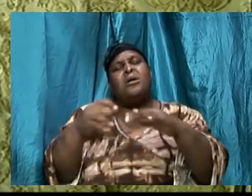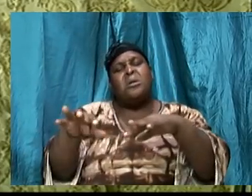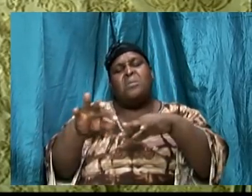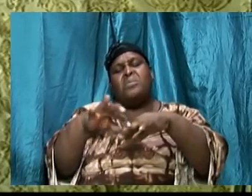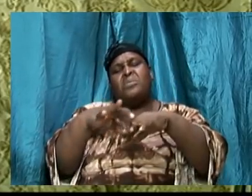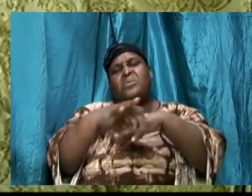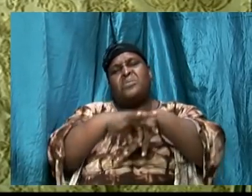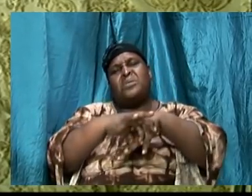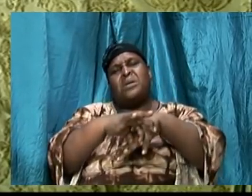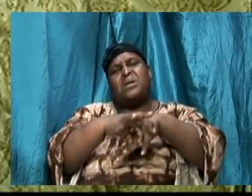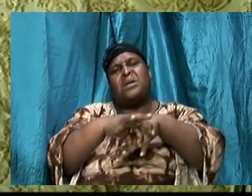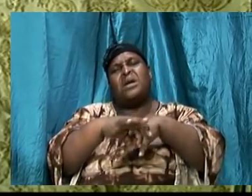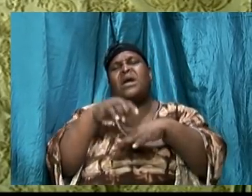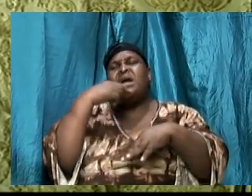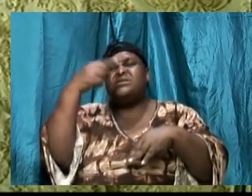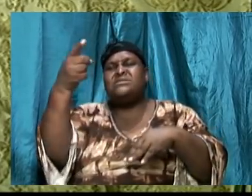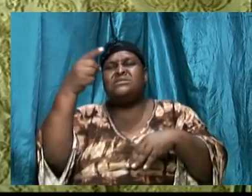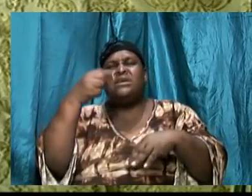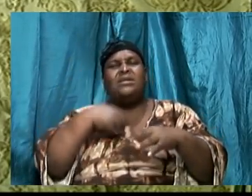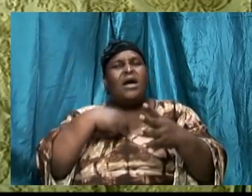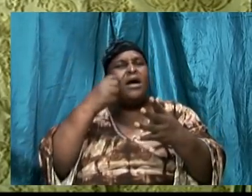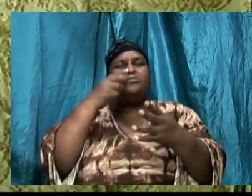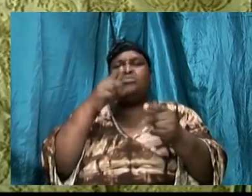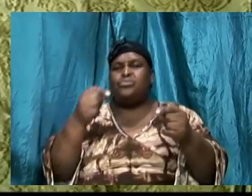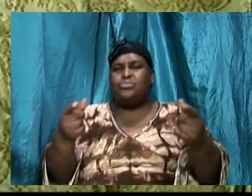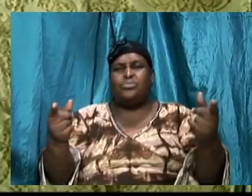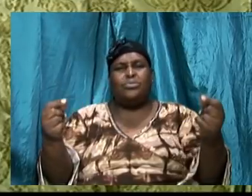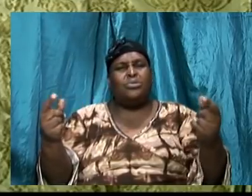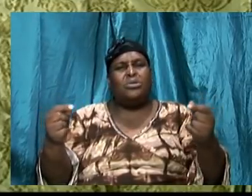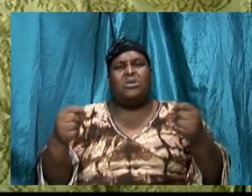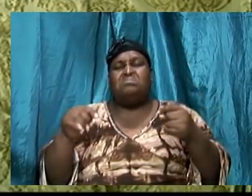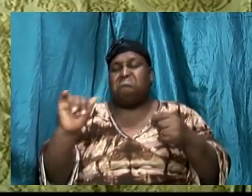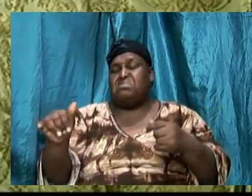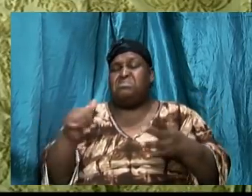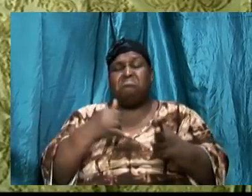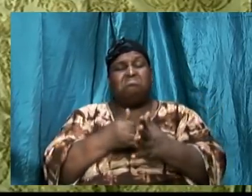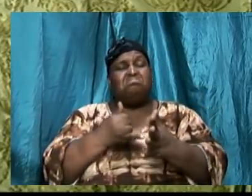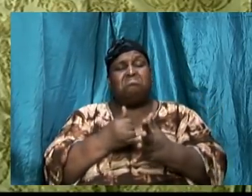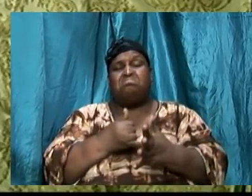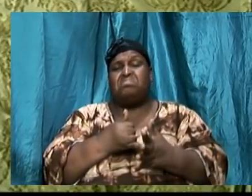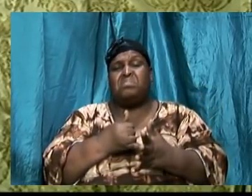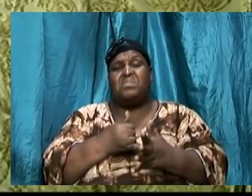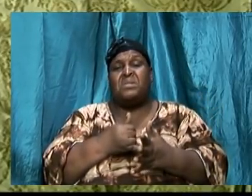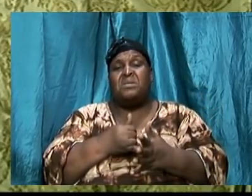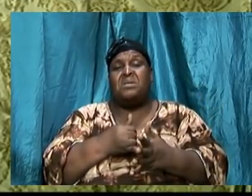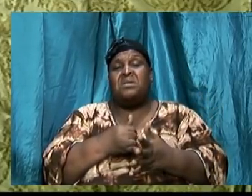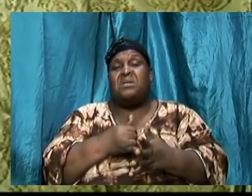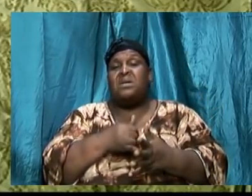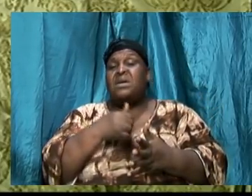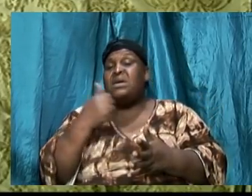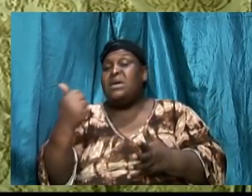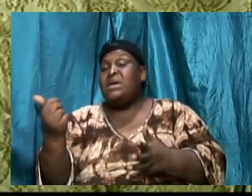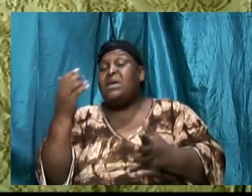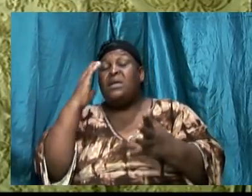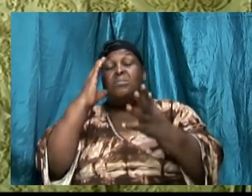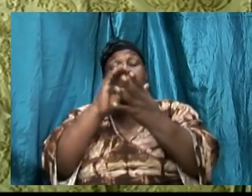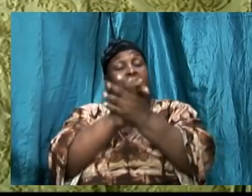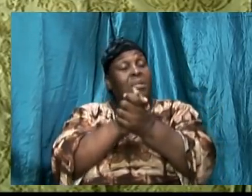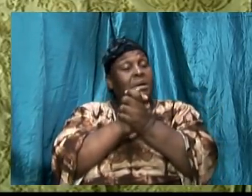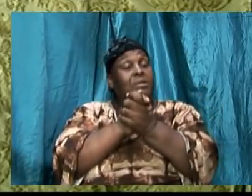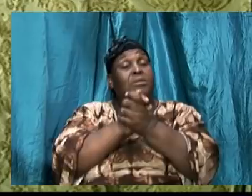said I do and we have consummated it and that's it any married couple